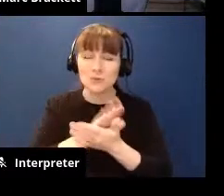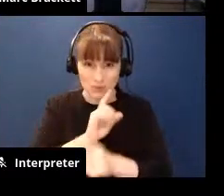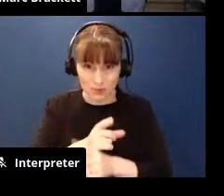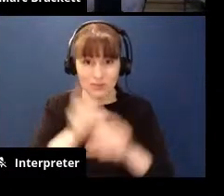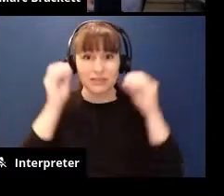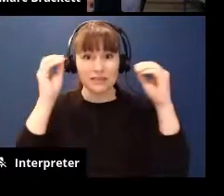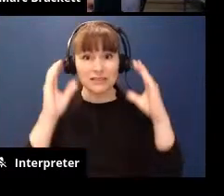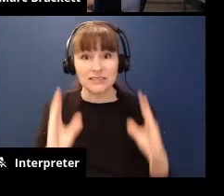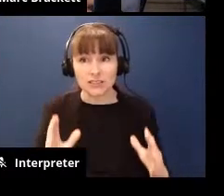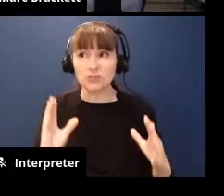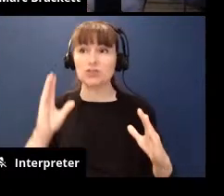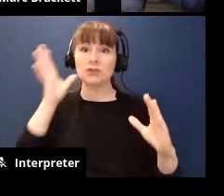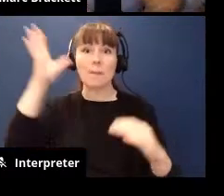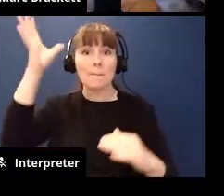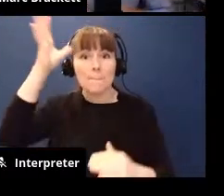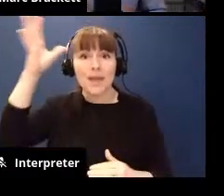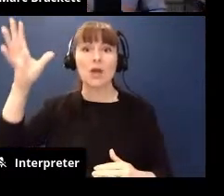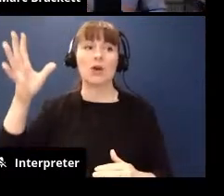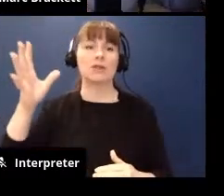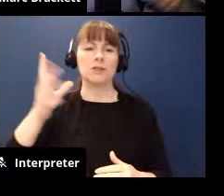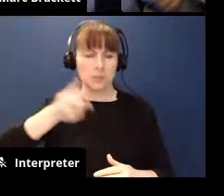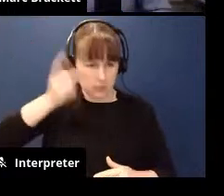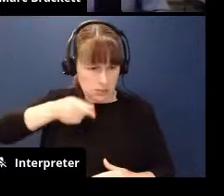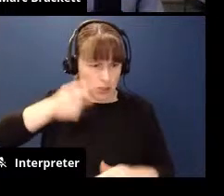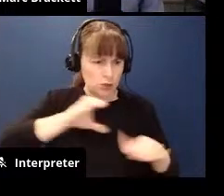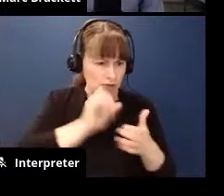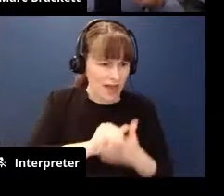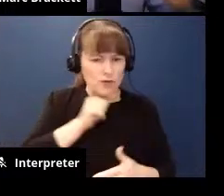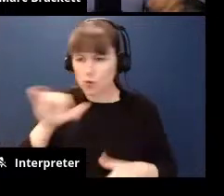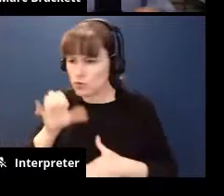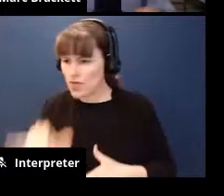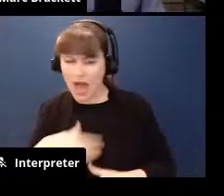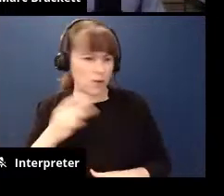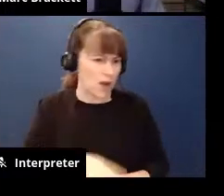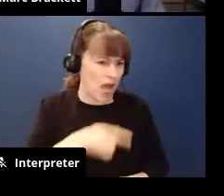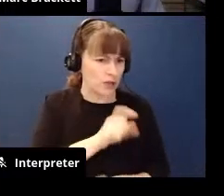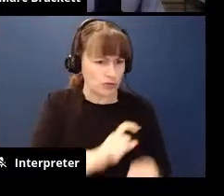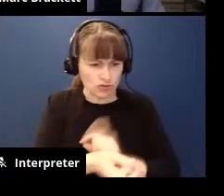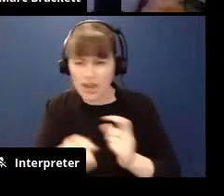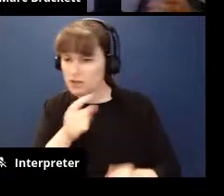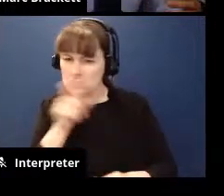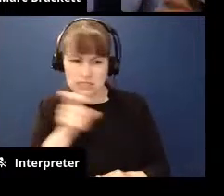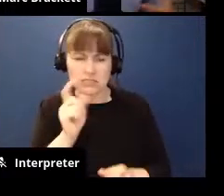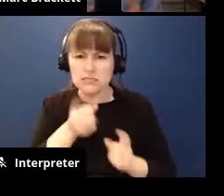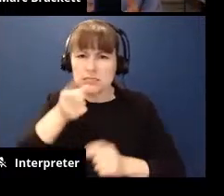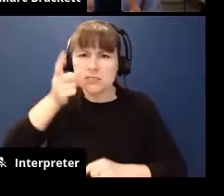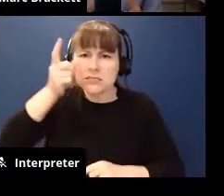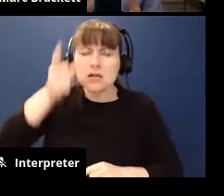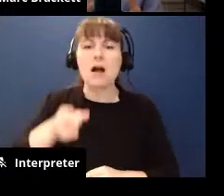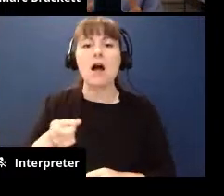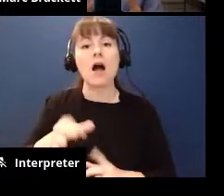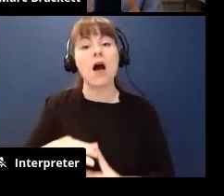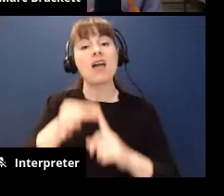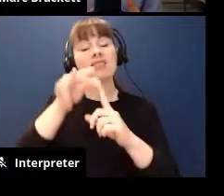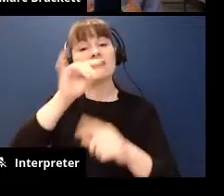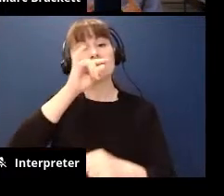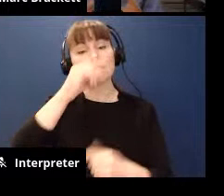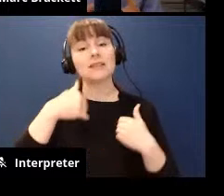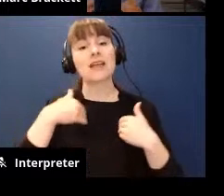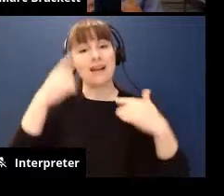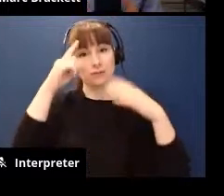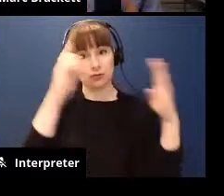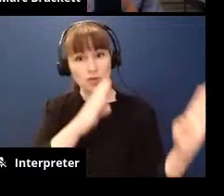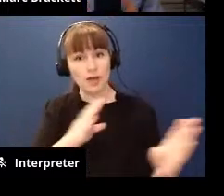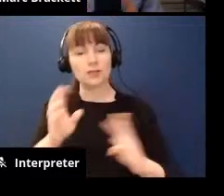teaching them the parents who are raising them or you know do this and don't do that i don't like that and you should do it this way and unless our kids have the strategy